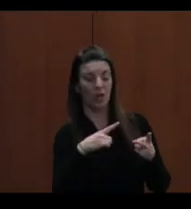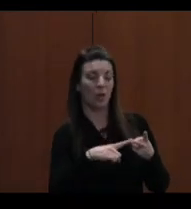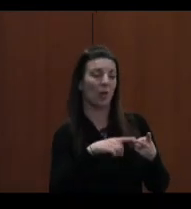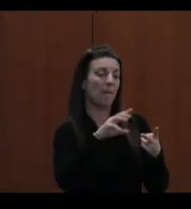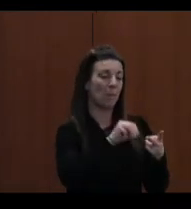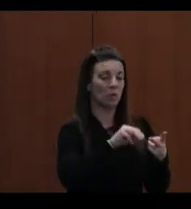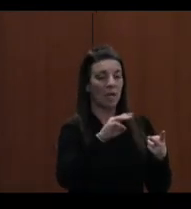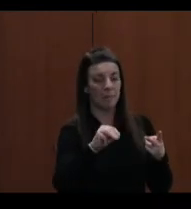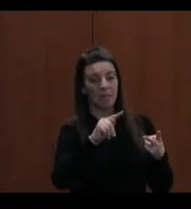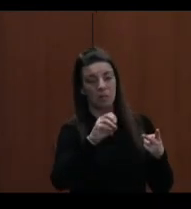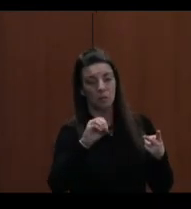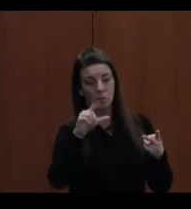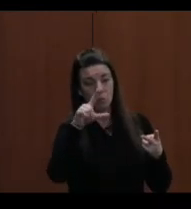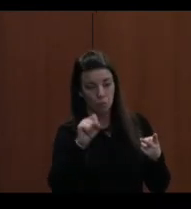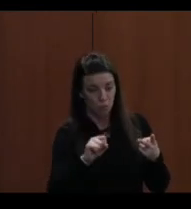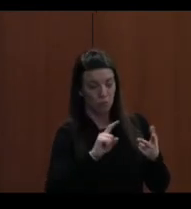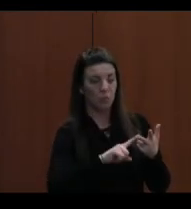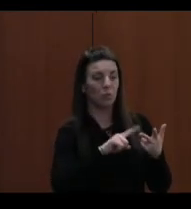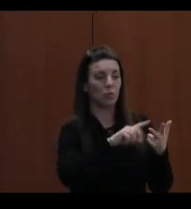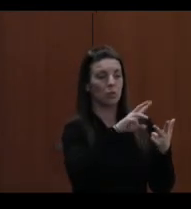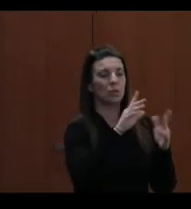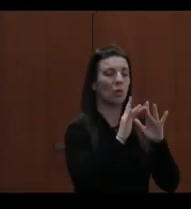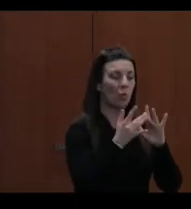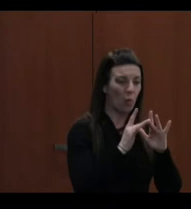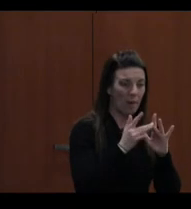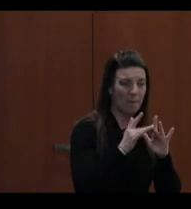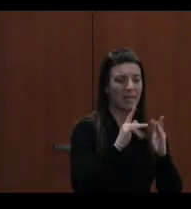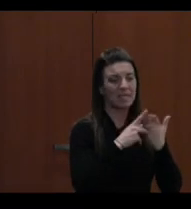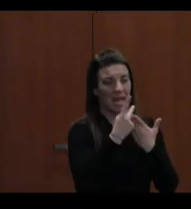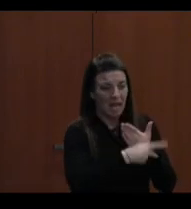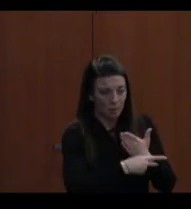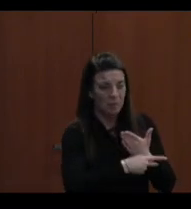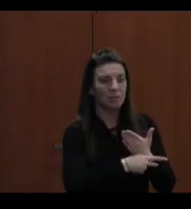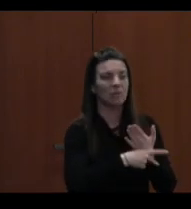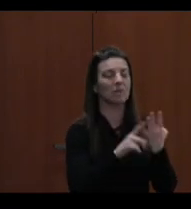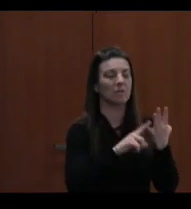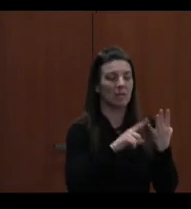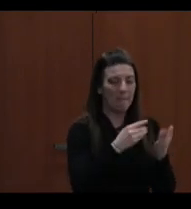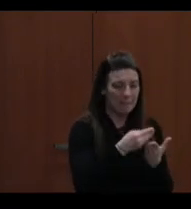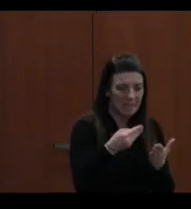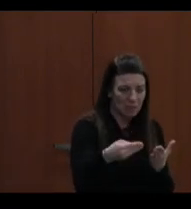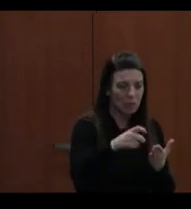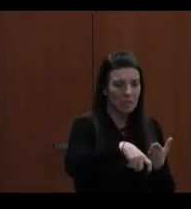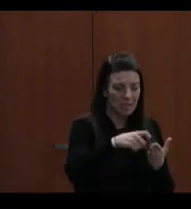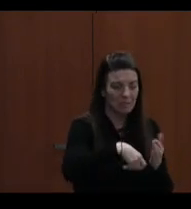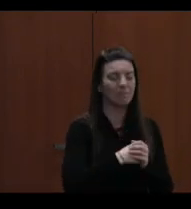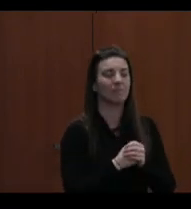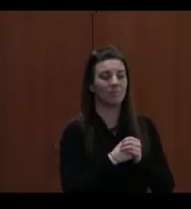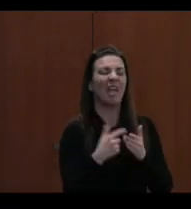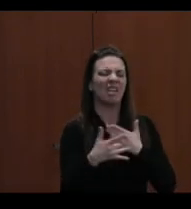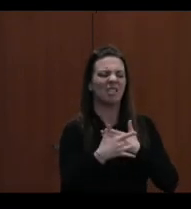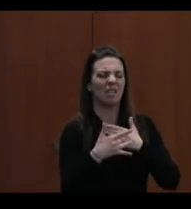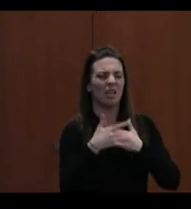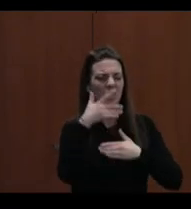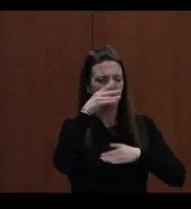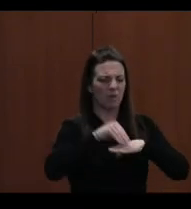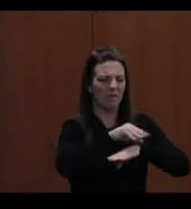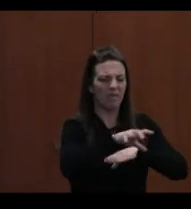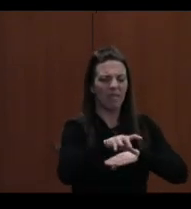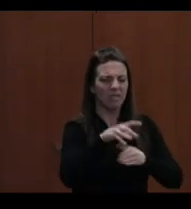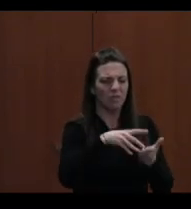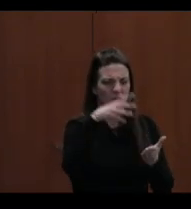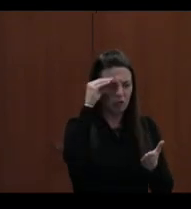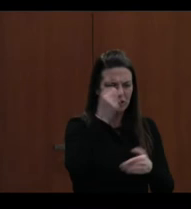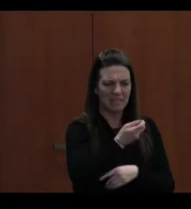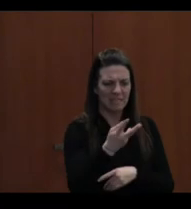web-based applications, and content-specific materials. Technology impacts instruction in a number of ways, from as simple as